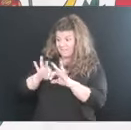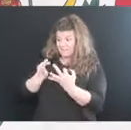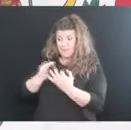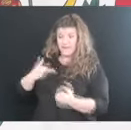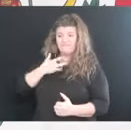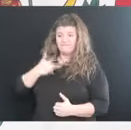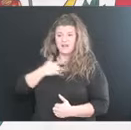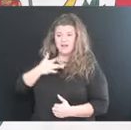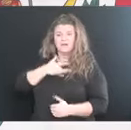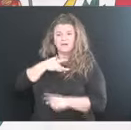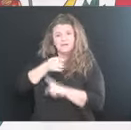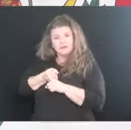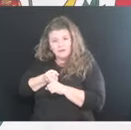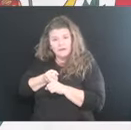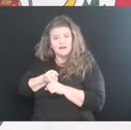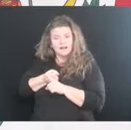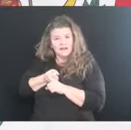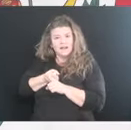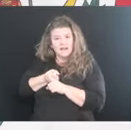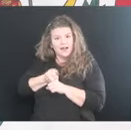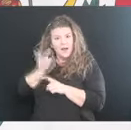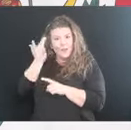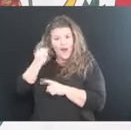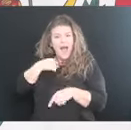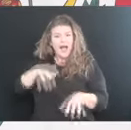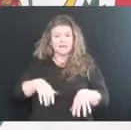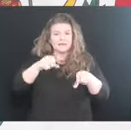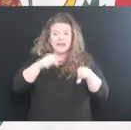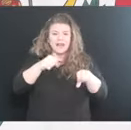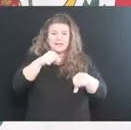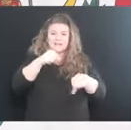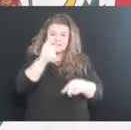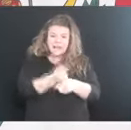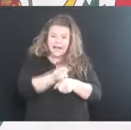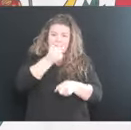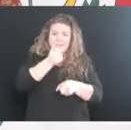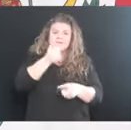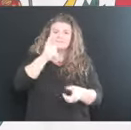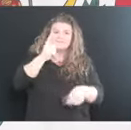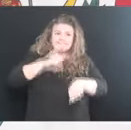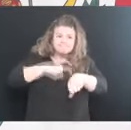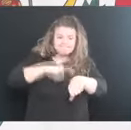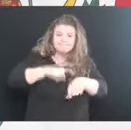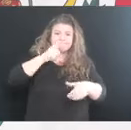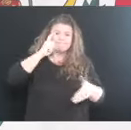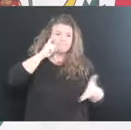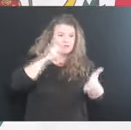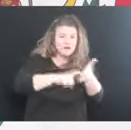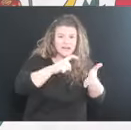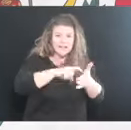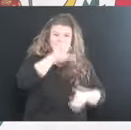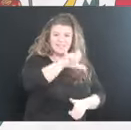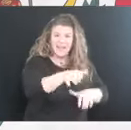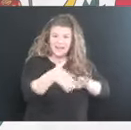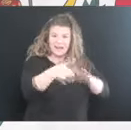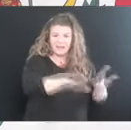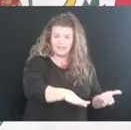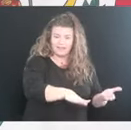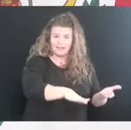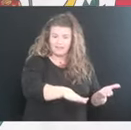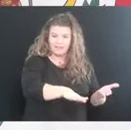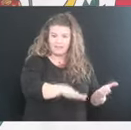as your governor should take the time to recognize that day and